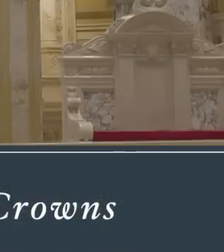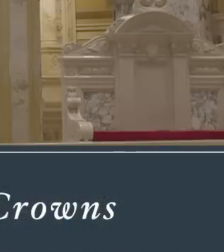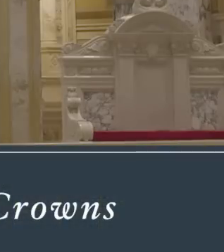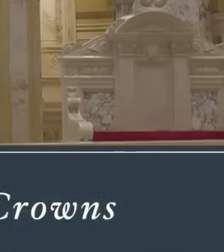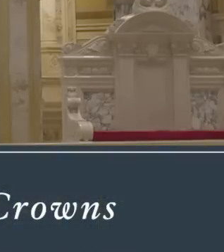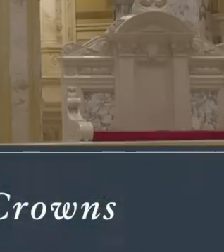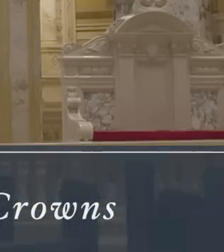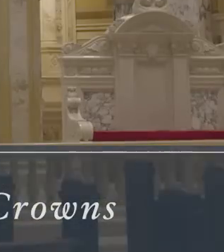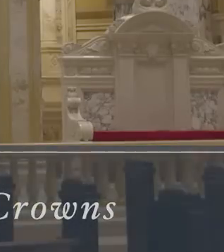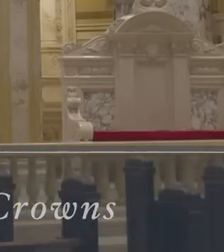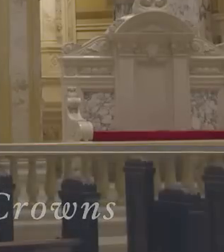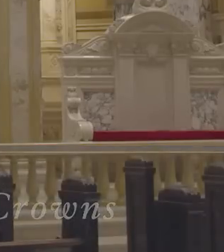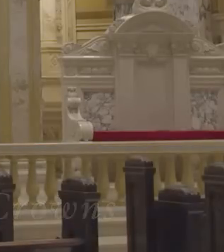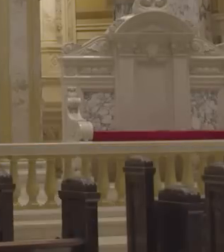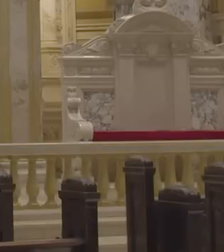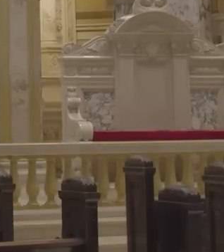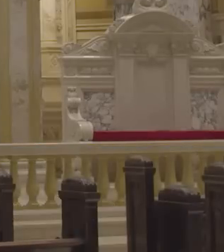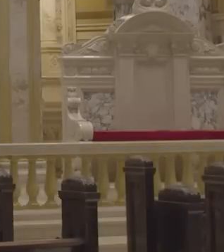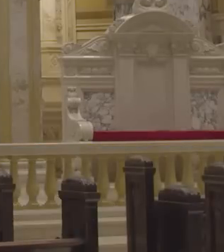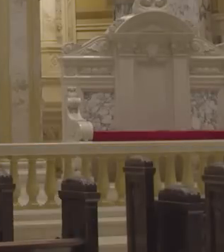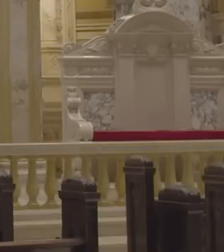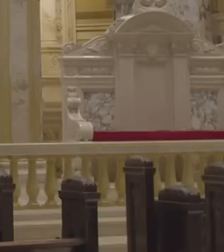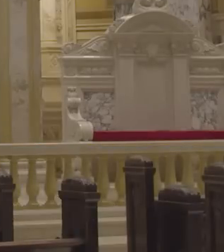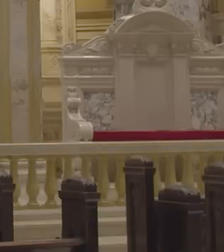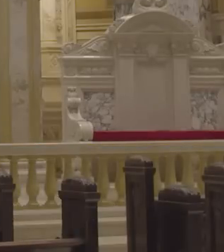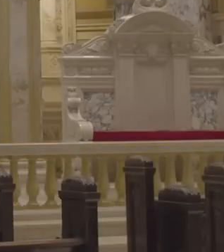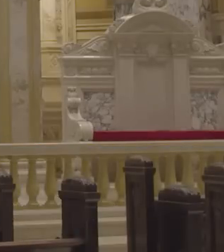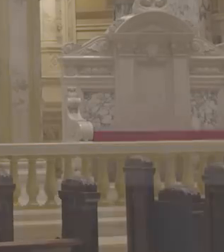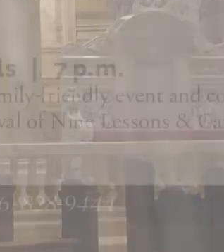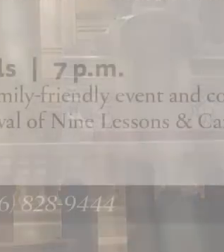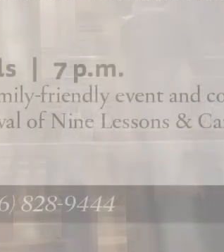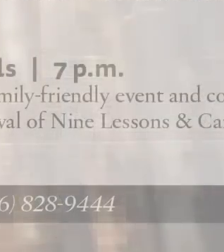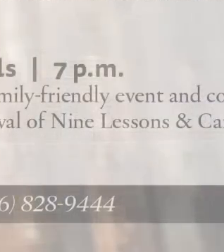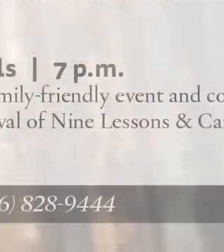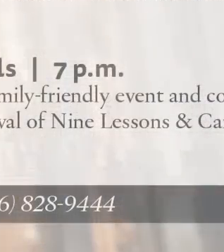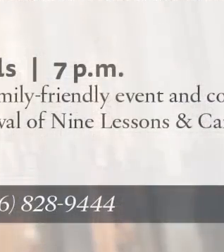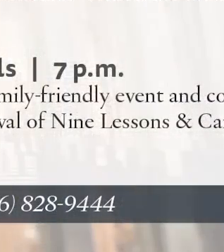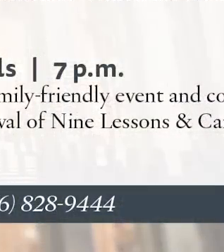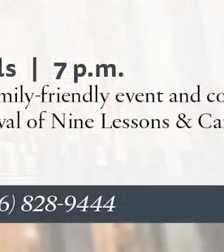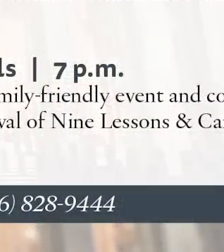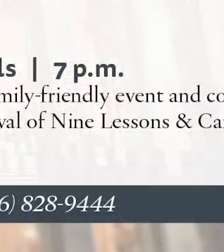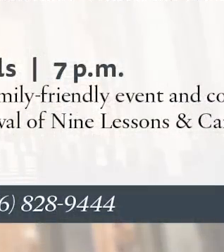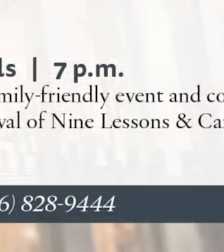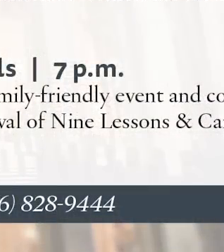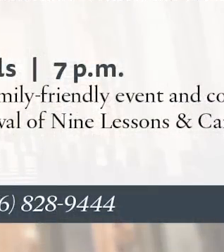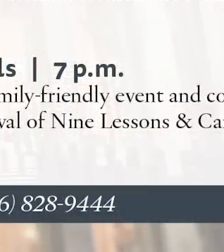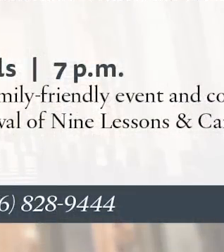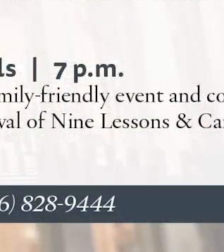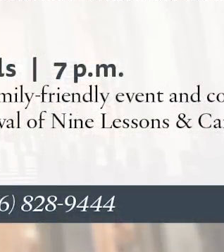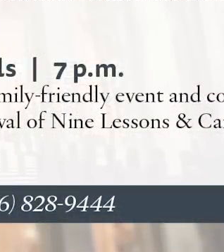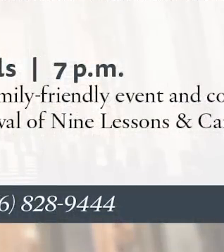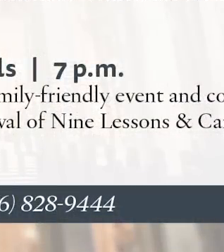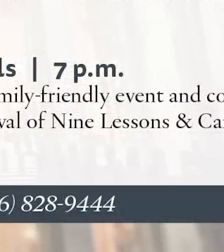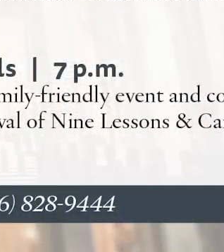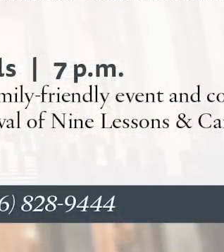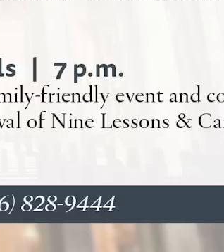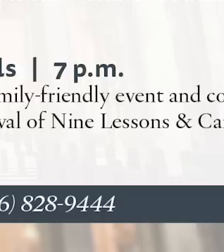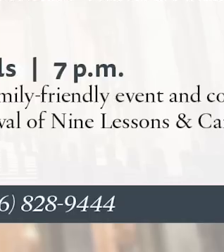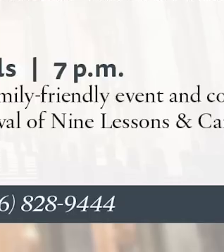triumphed o'er the grave, who on the full day did